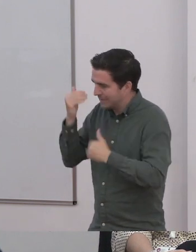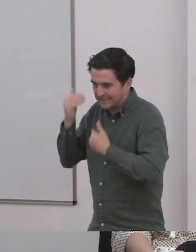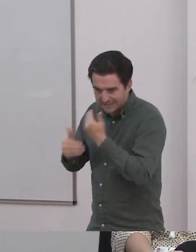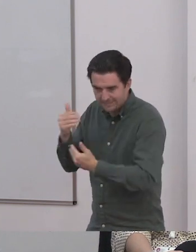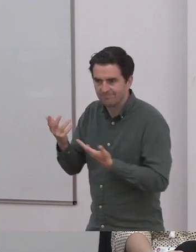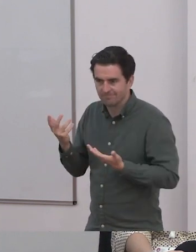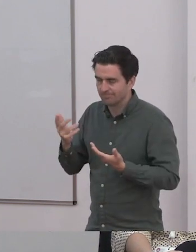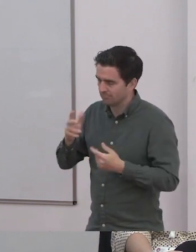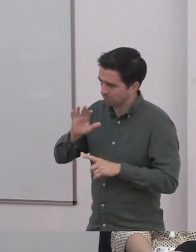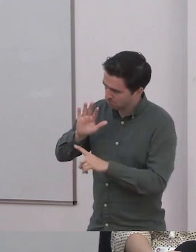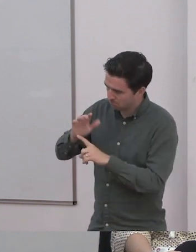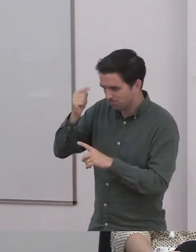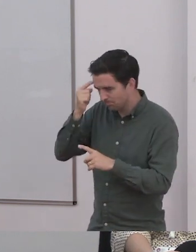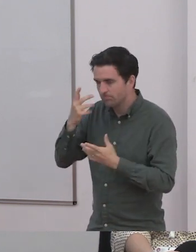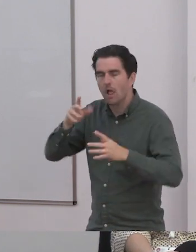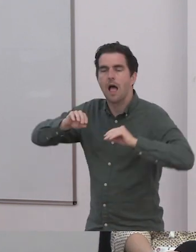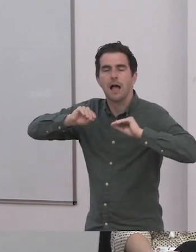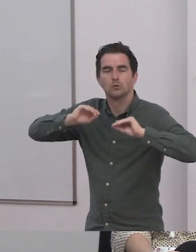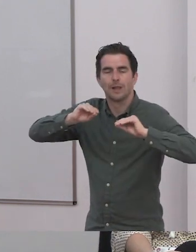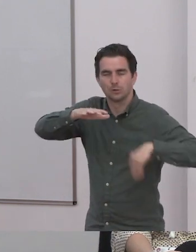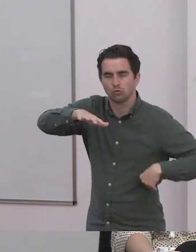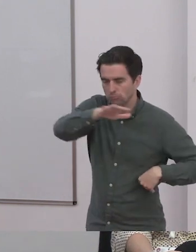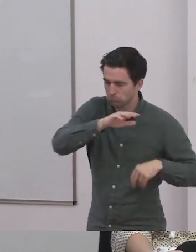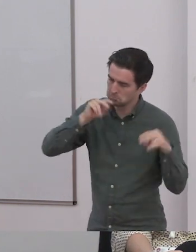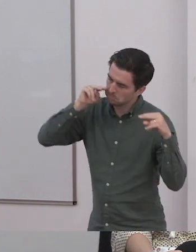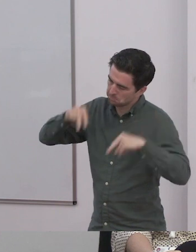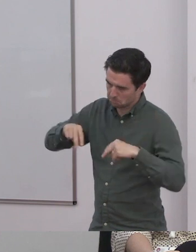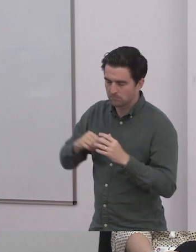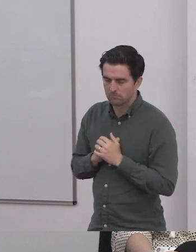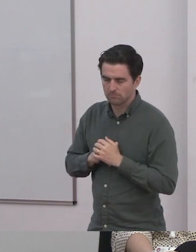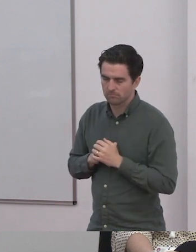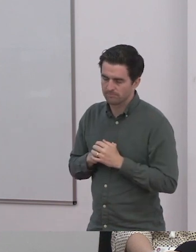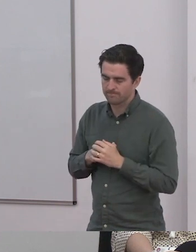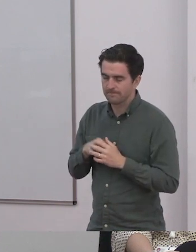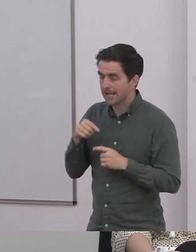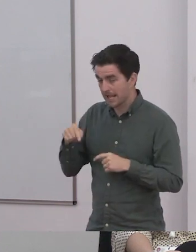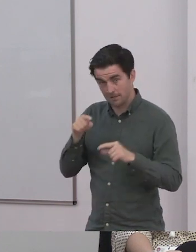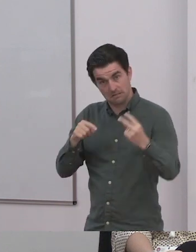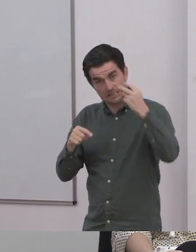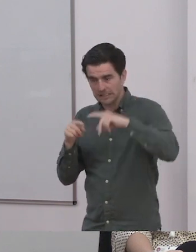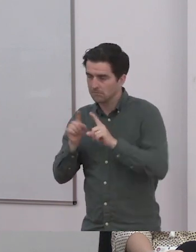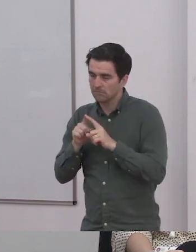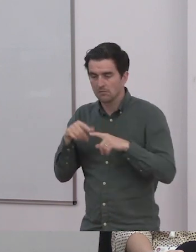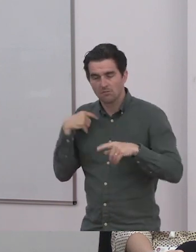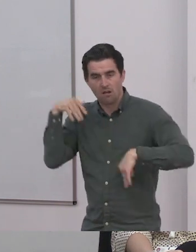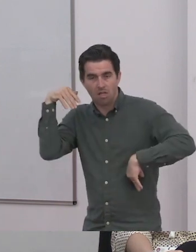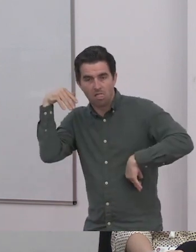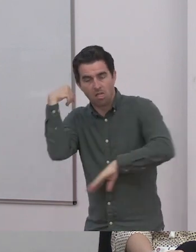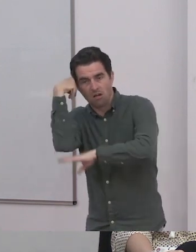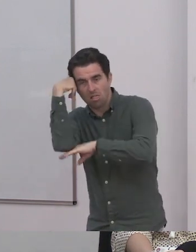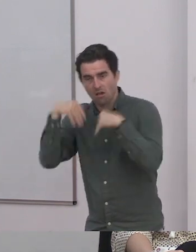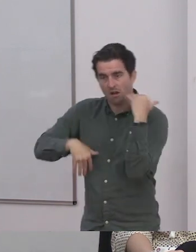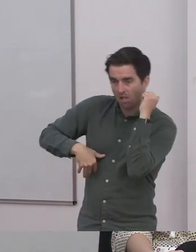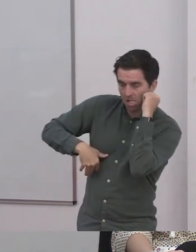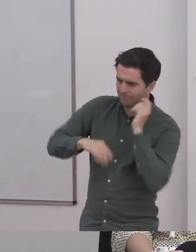We do have involvement. And one of the techniques we use is what they call strewing, which is leaving educationally interesting things lying